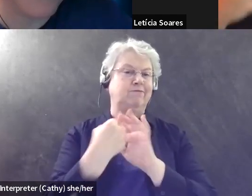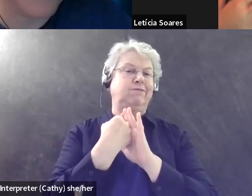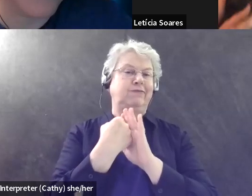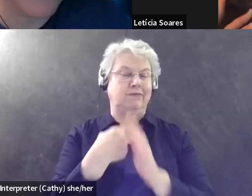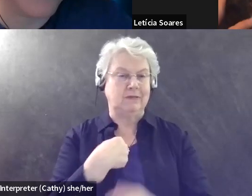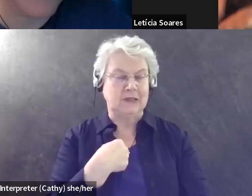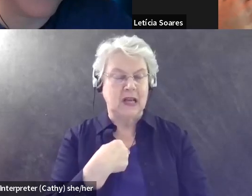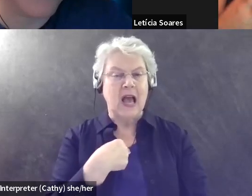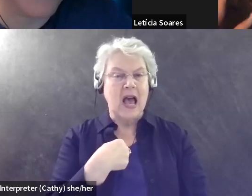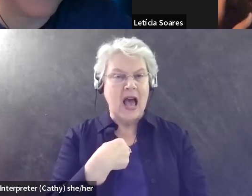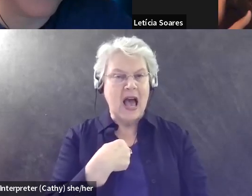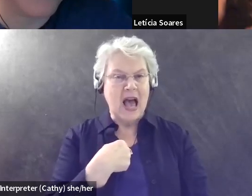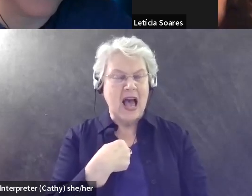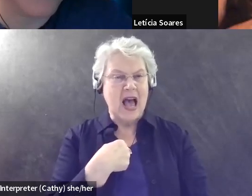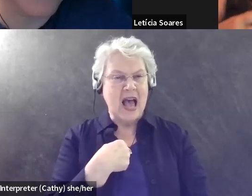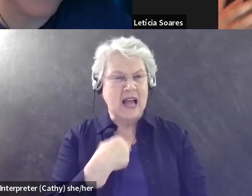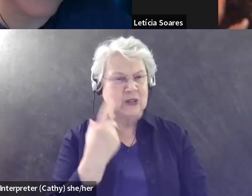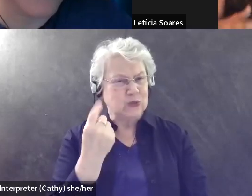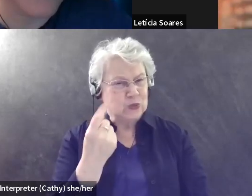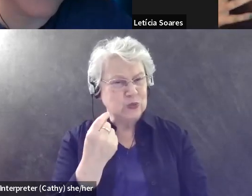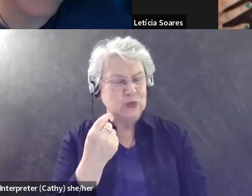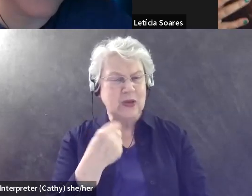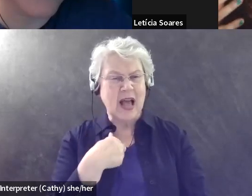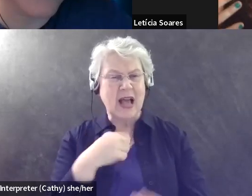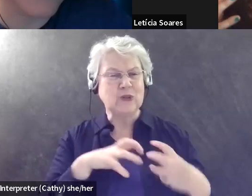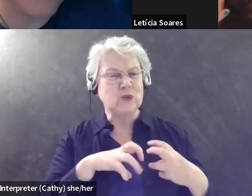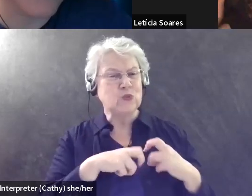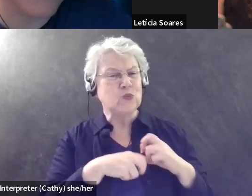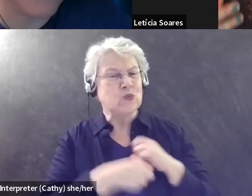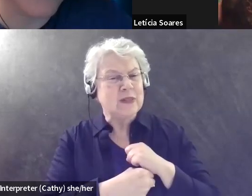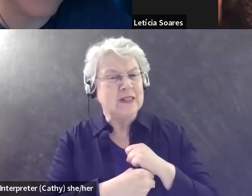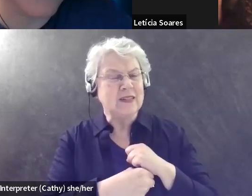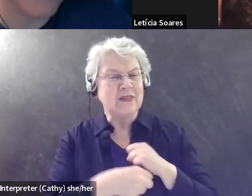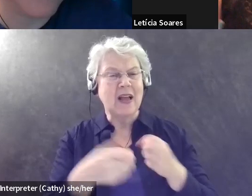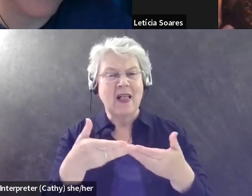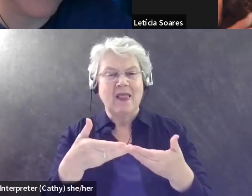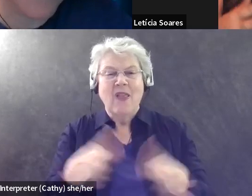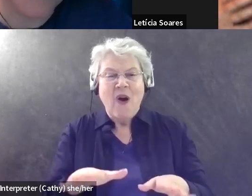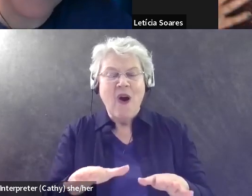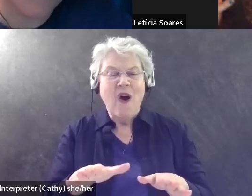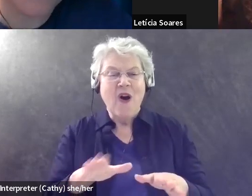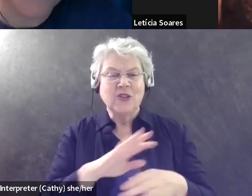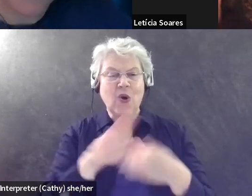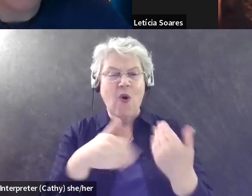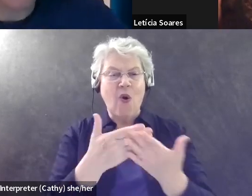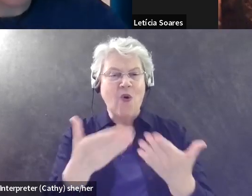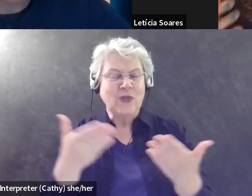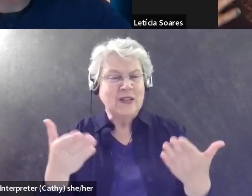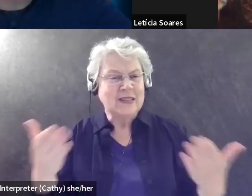I grieved a lot of the loss of the habits, you know, like all of the